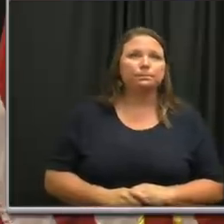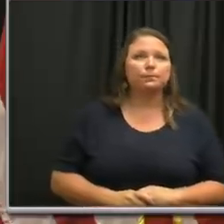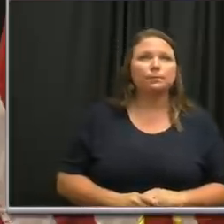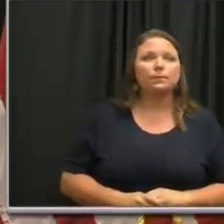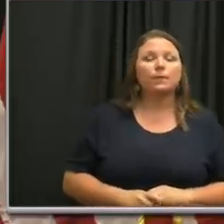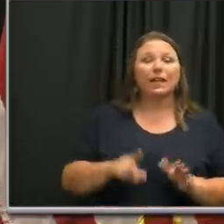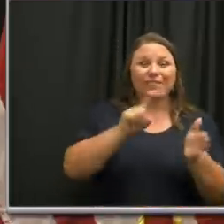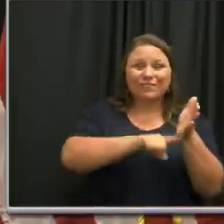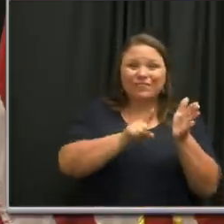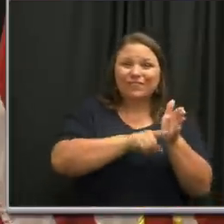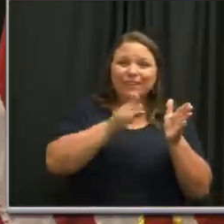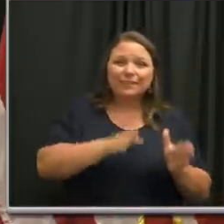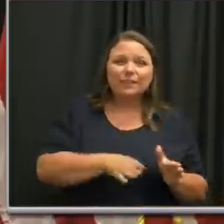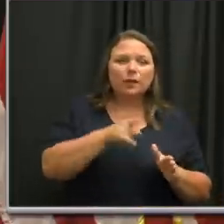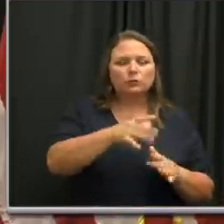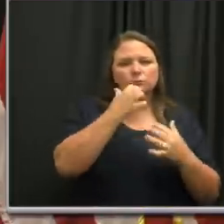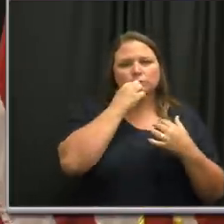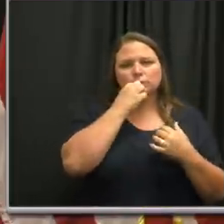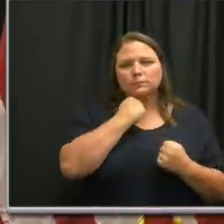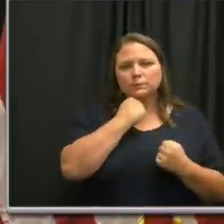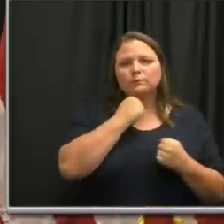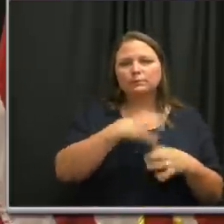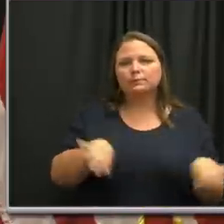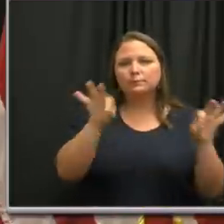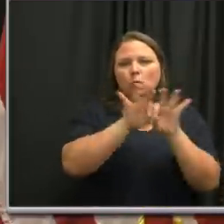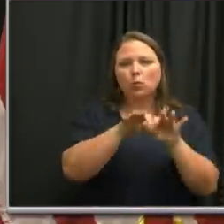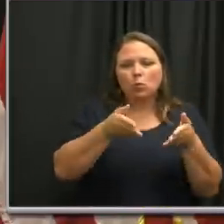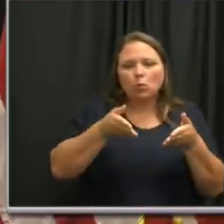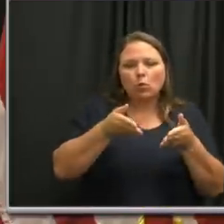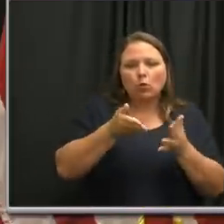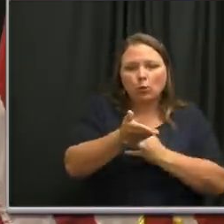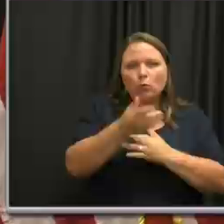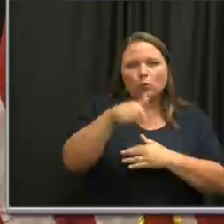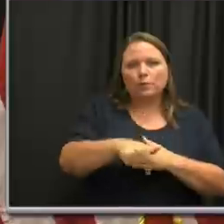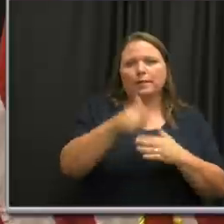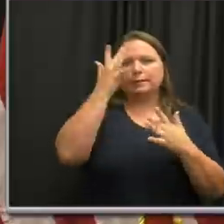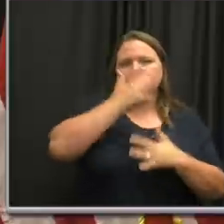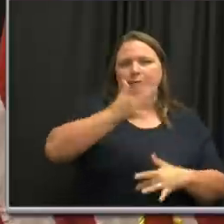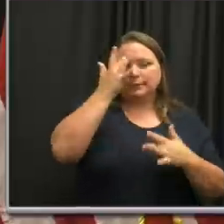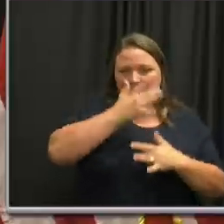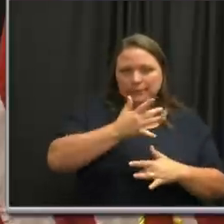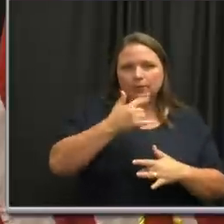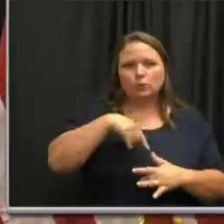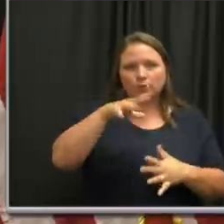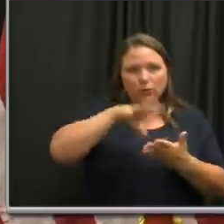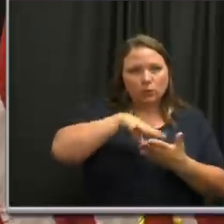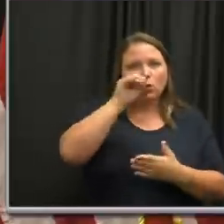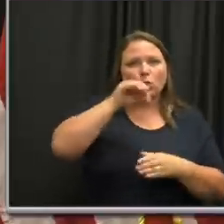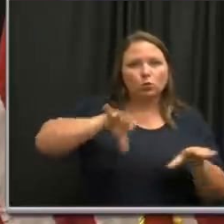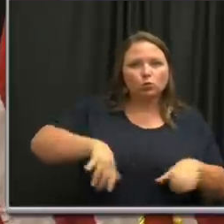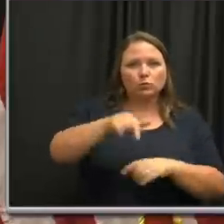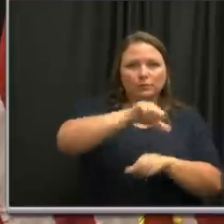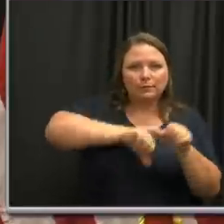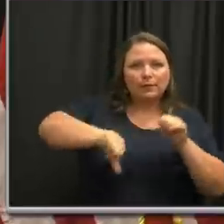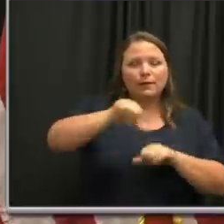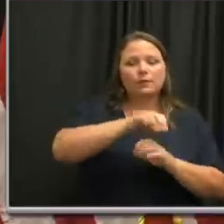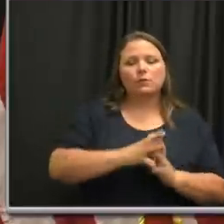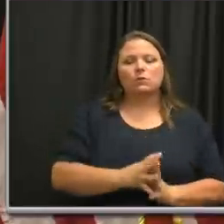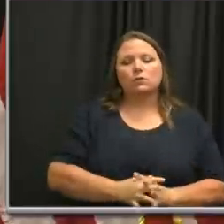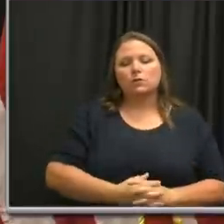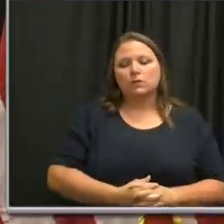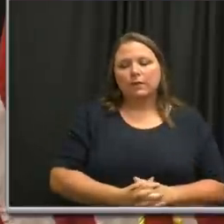contact tracing has been valuable, um, as we learn doing this together. And,